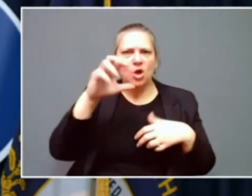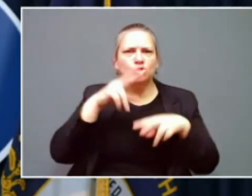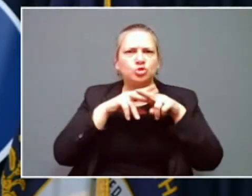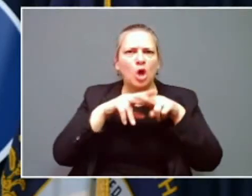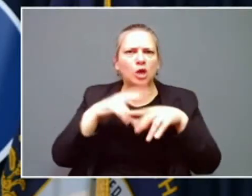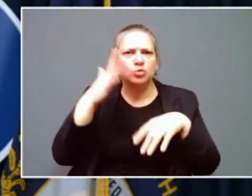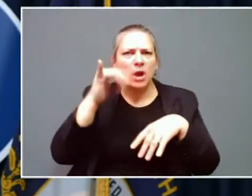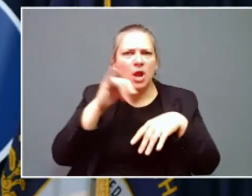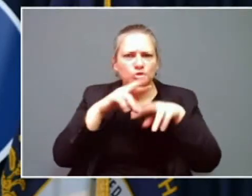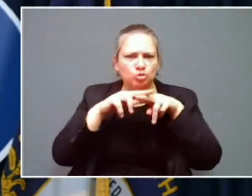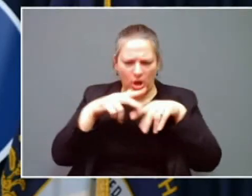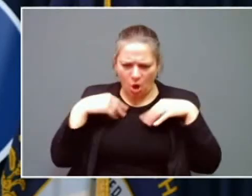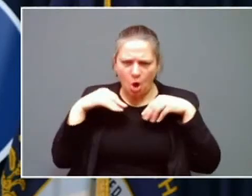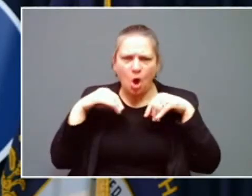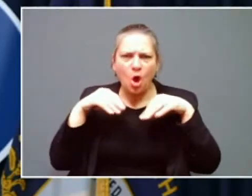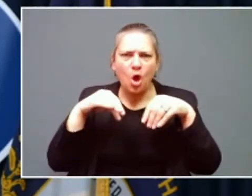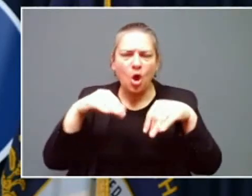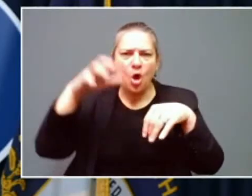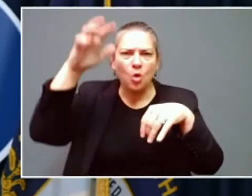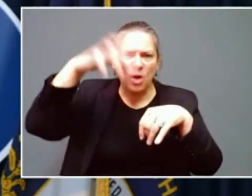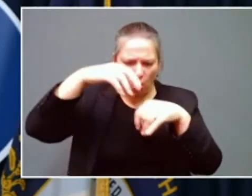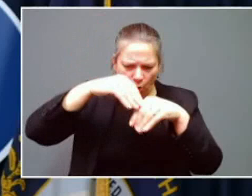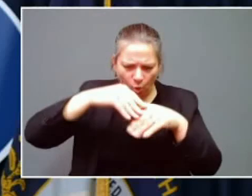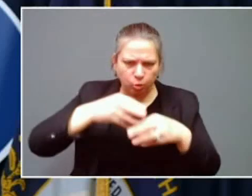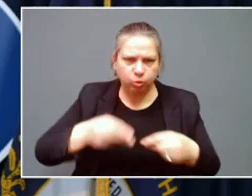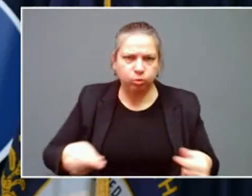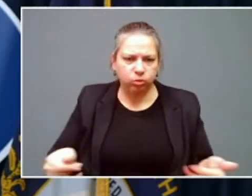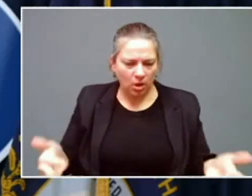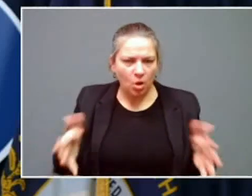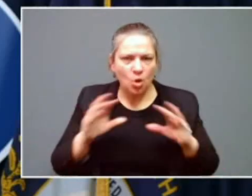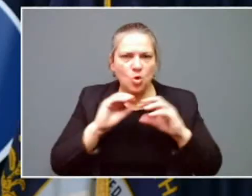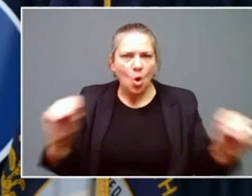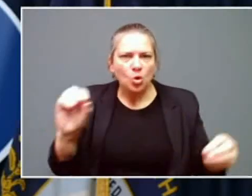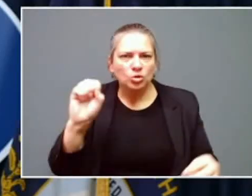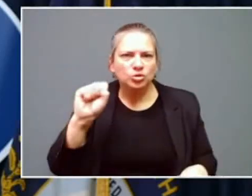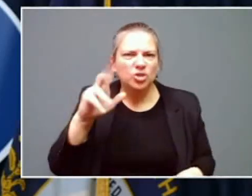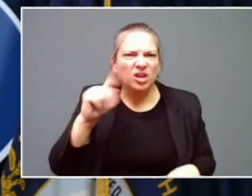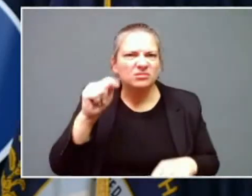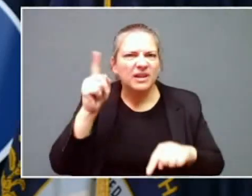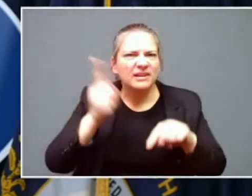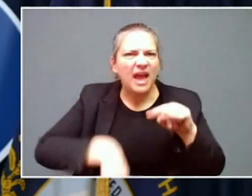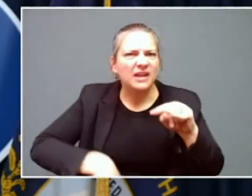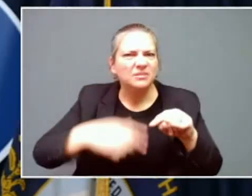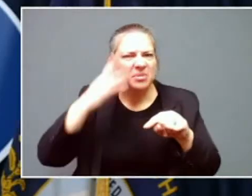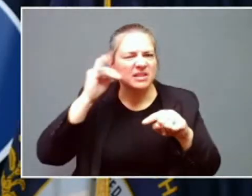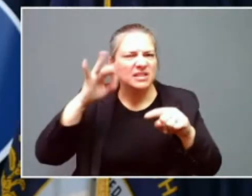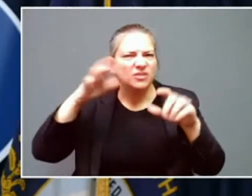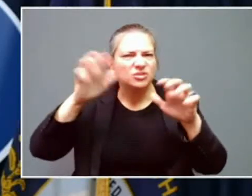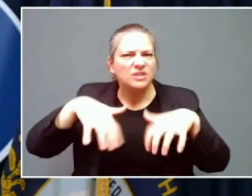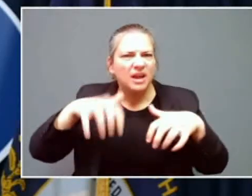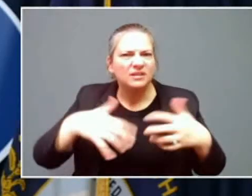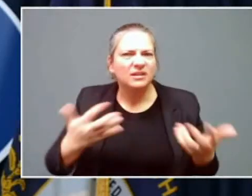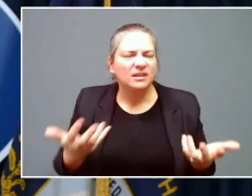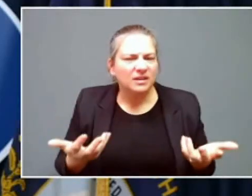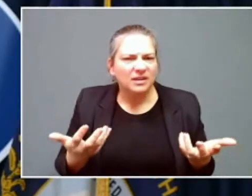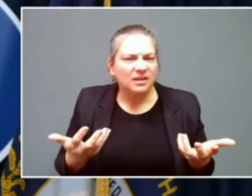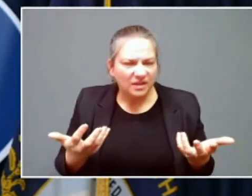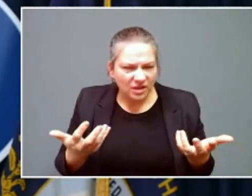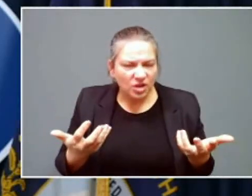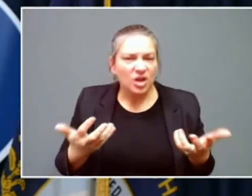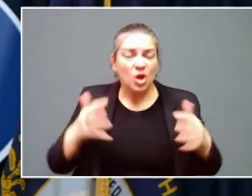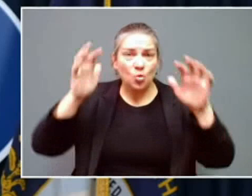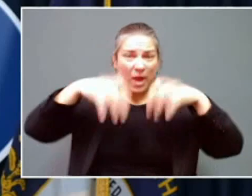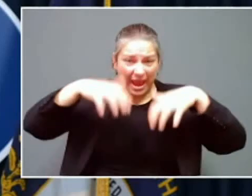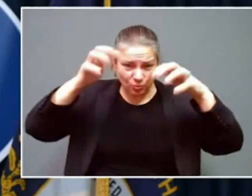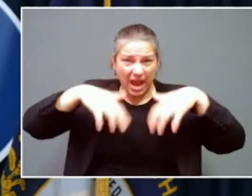simply all wash away. The freezing rain and ice does more than just make roads slick. It carries the danger of